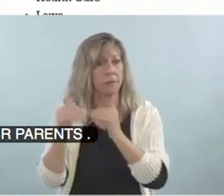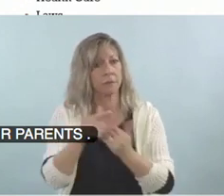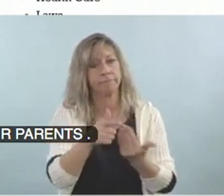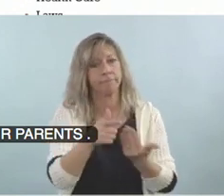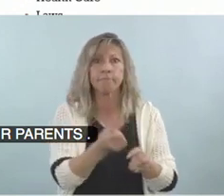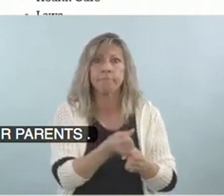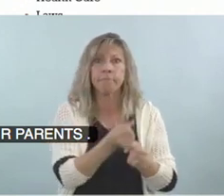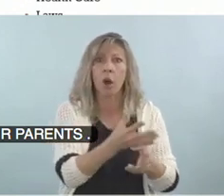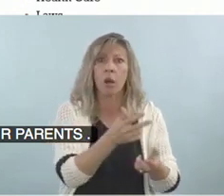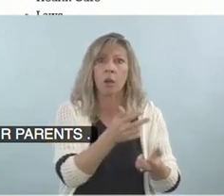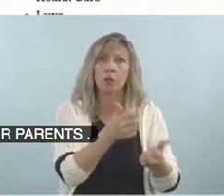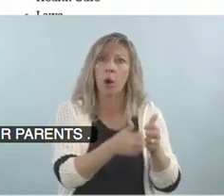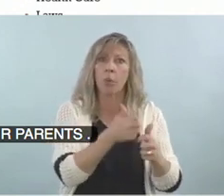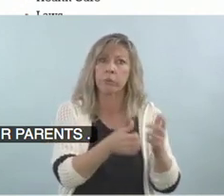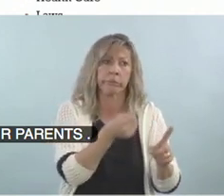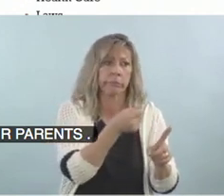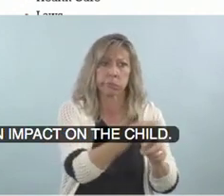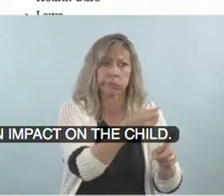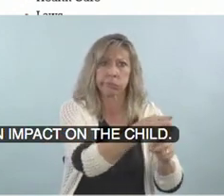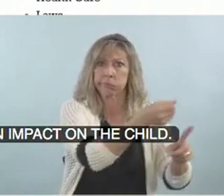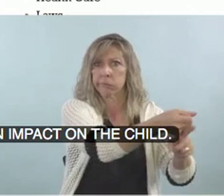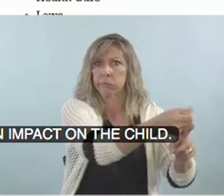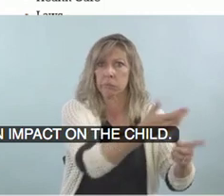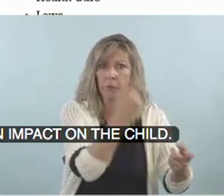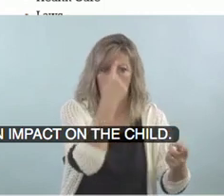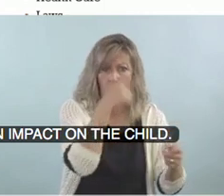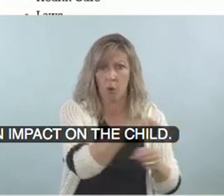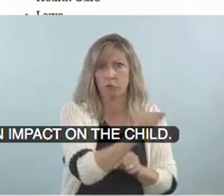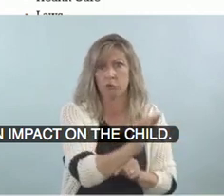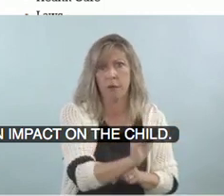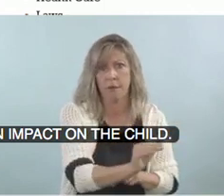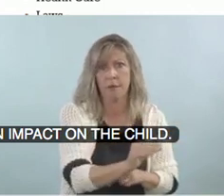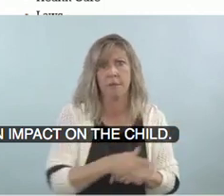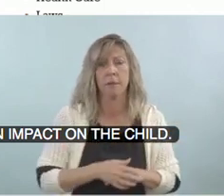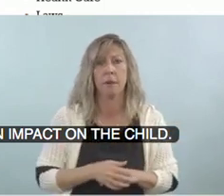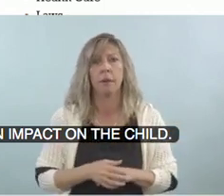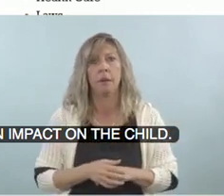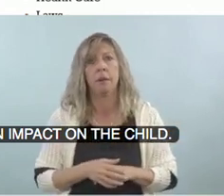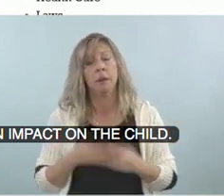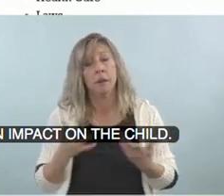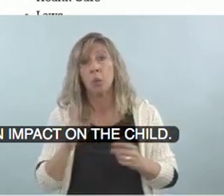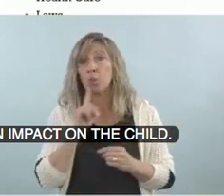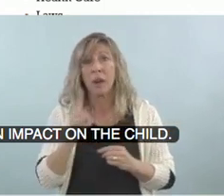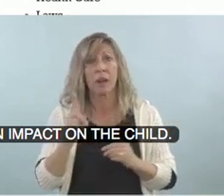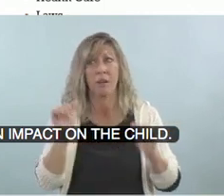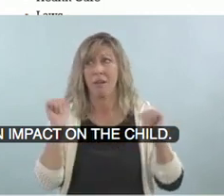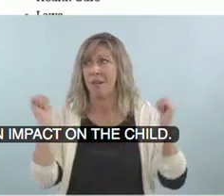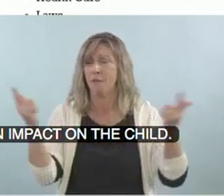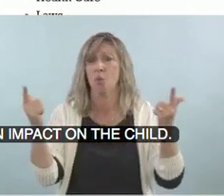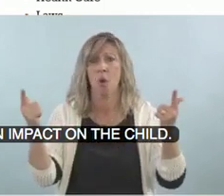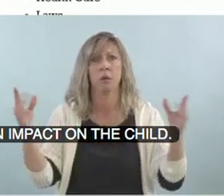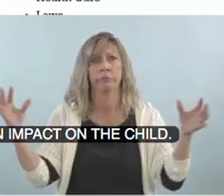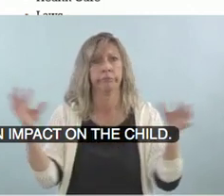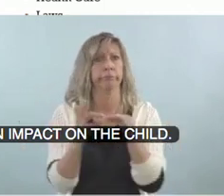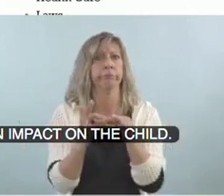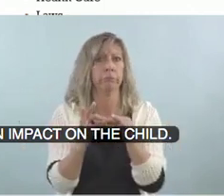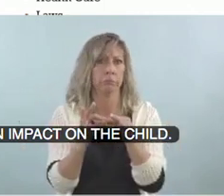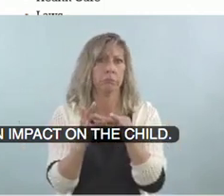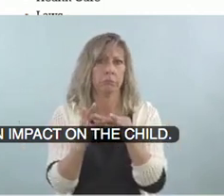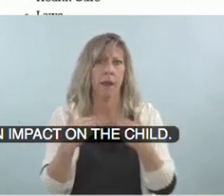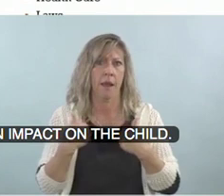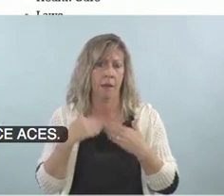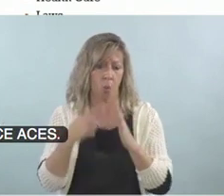they have an impact on the child. So, um, we, um, we all play a part in helping to reduce